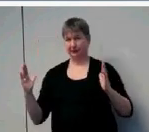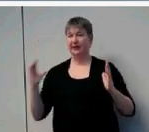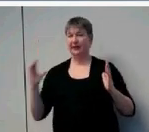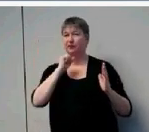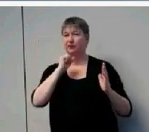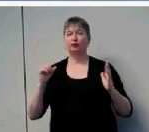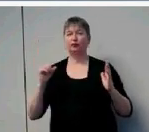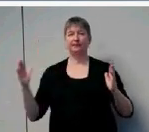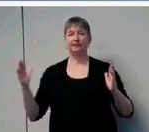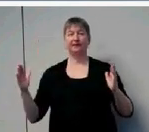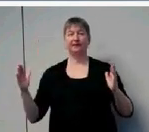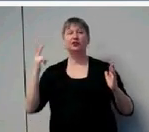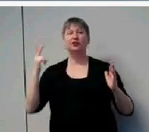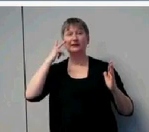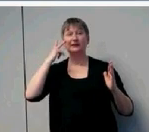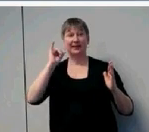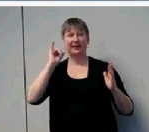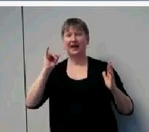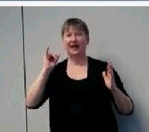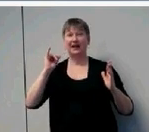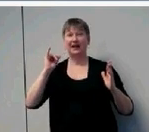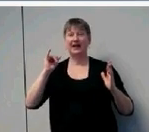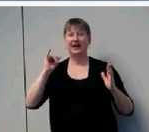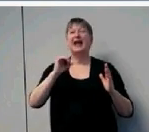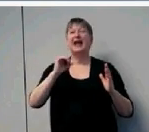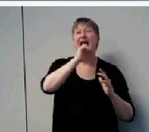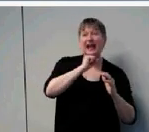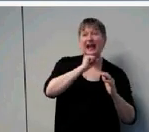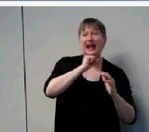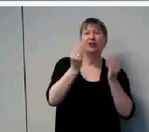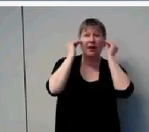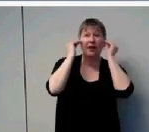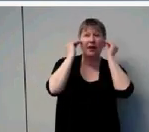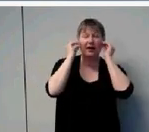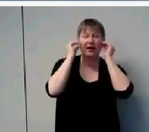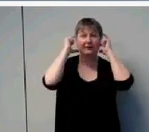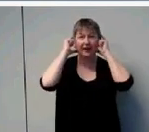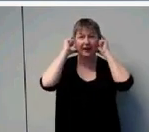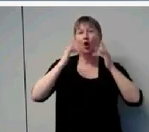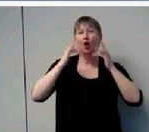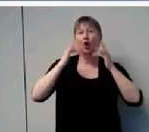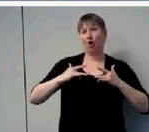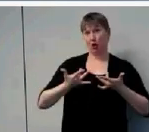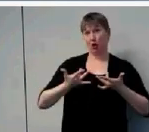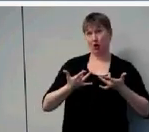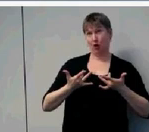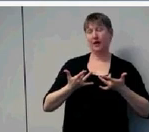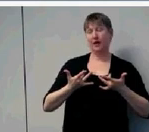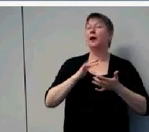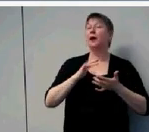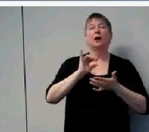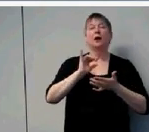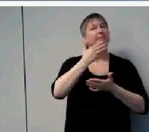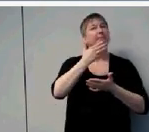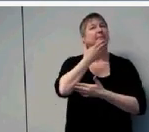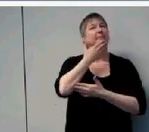significant effect of age at fitting. Early fitting is better. That confirms that what we're doing with